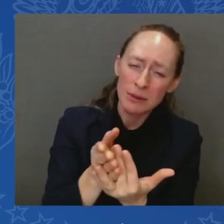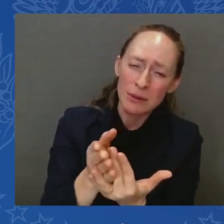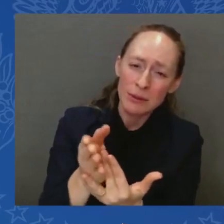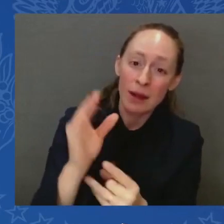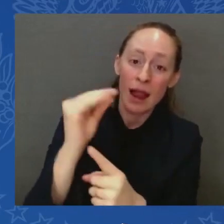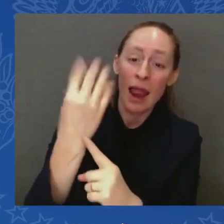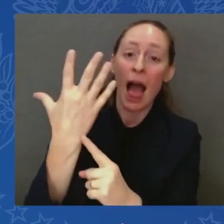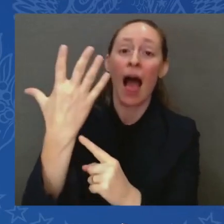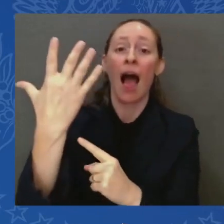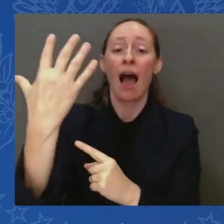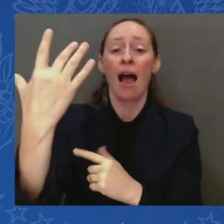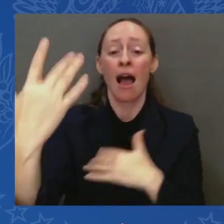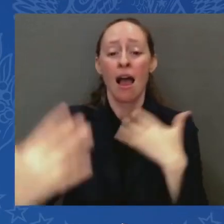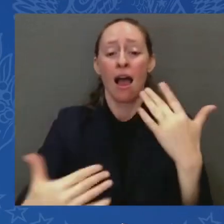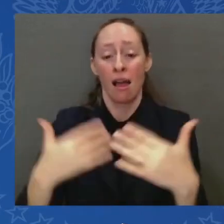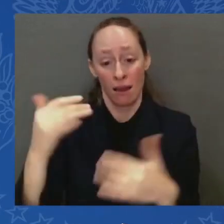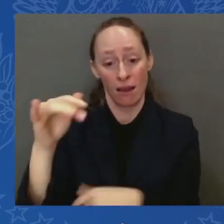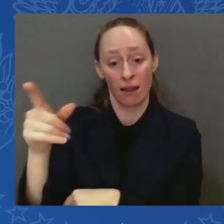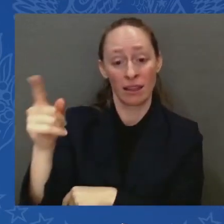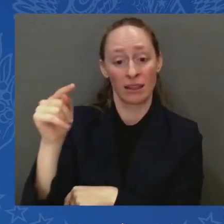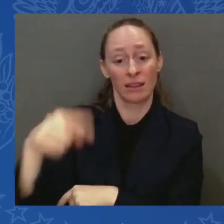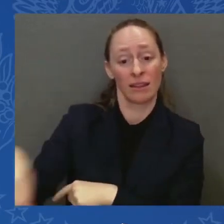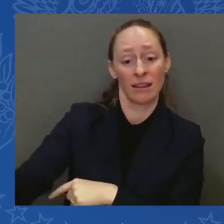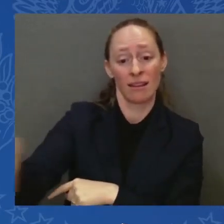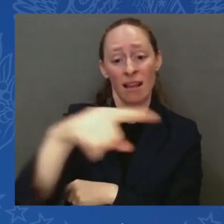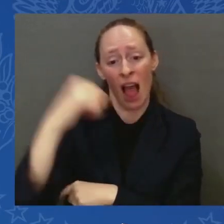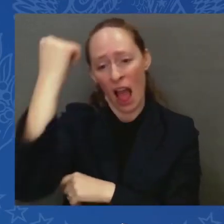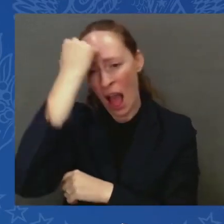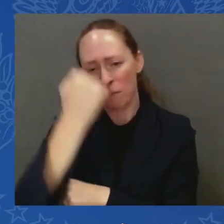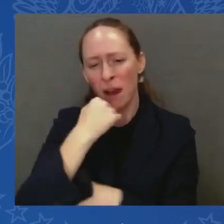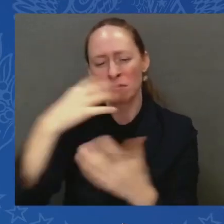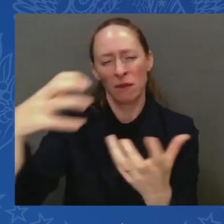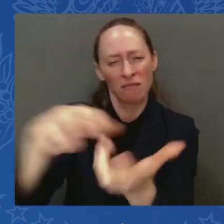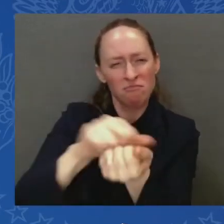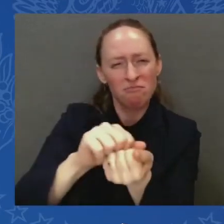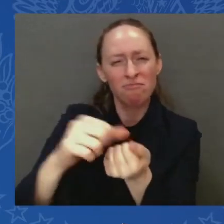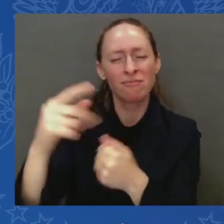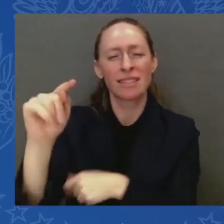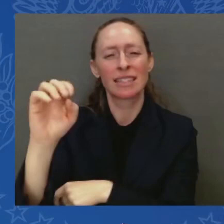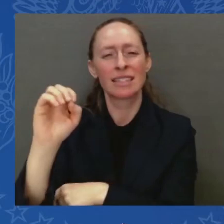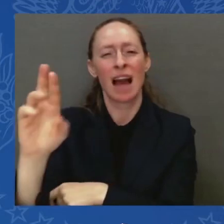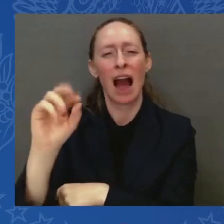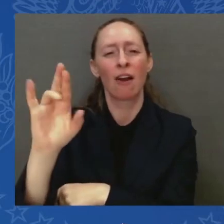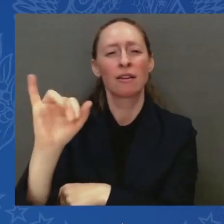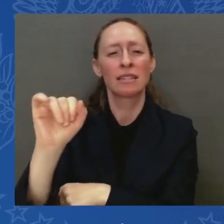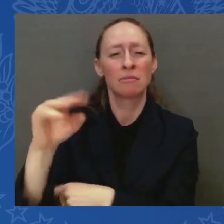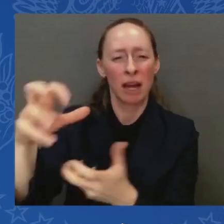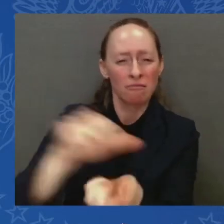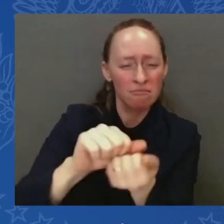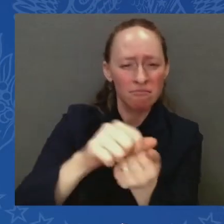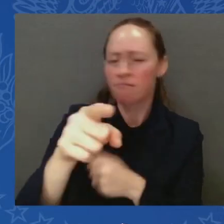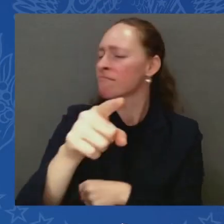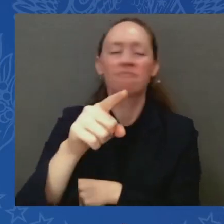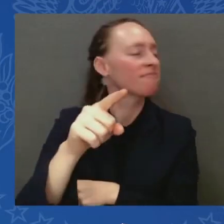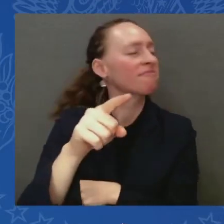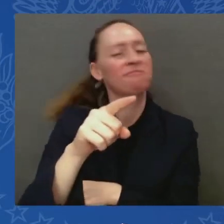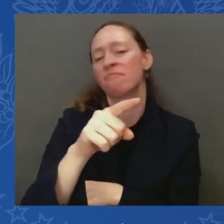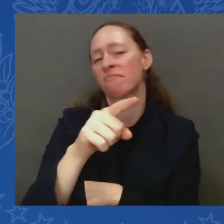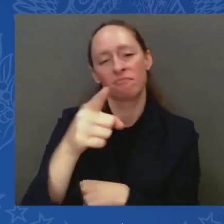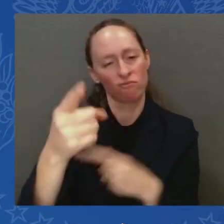But they never did and they never will. Instead, we saw incredible stories of heroism and courage.